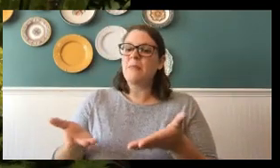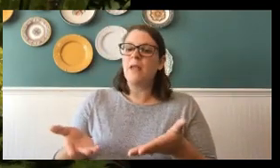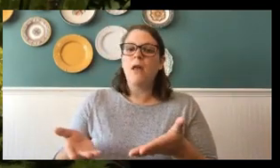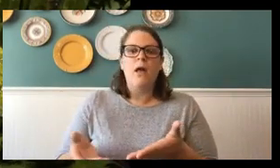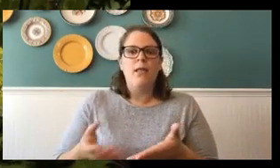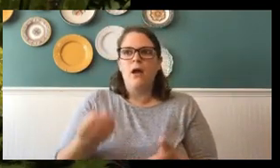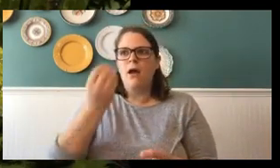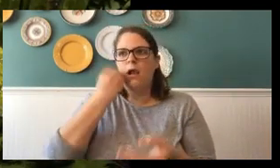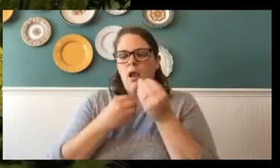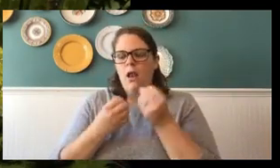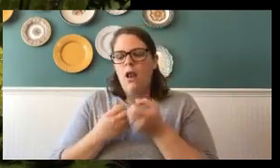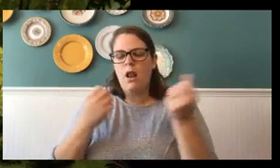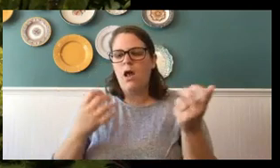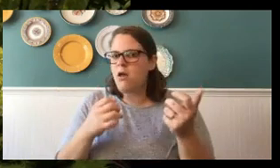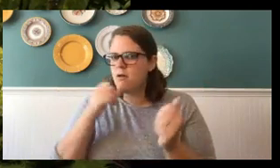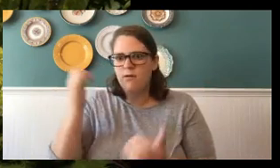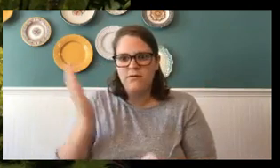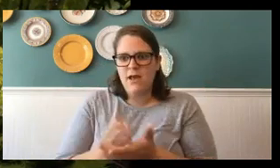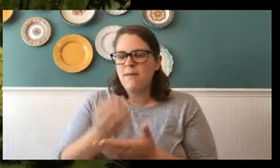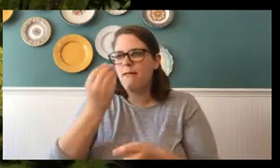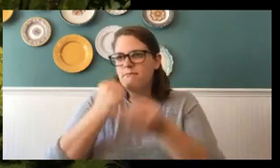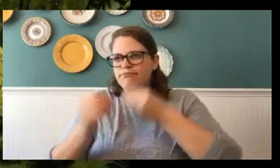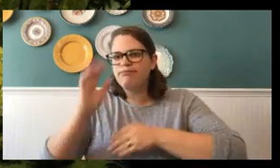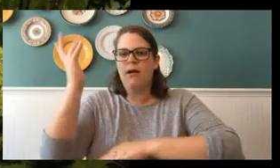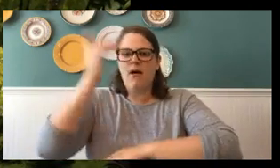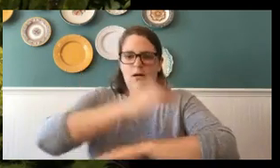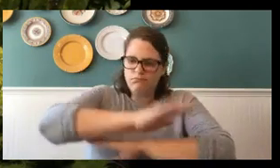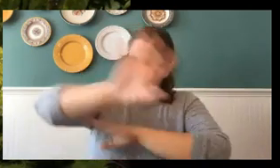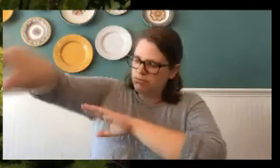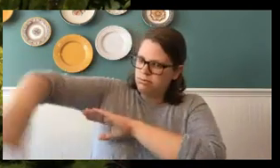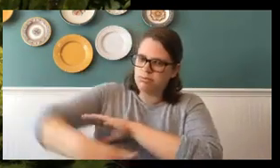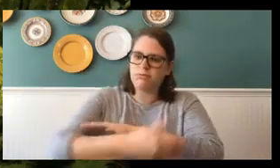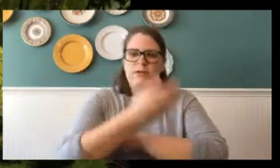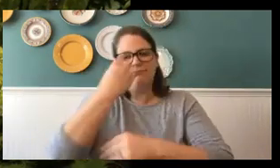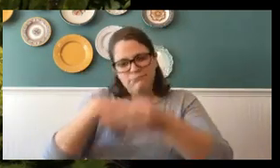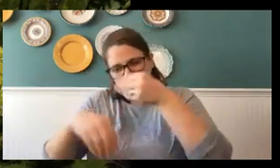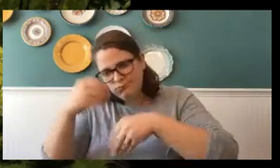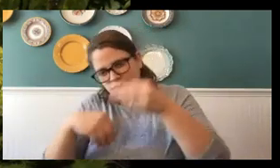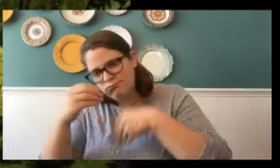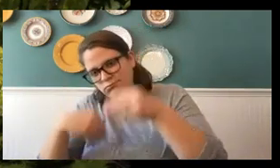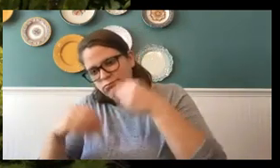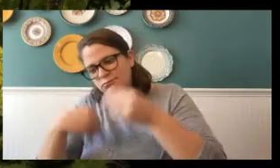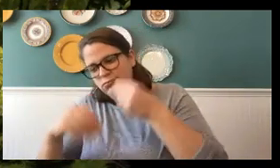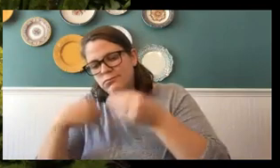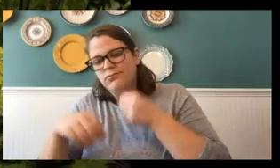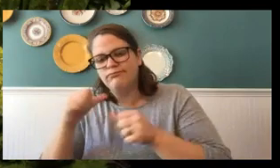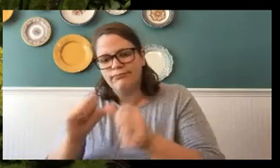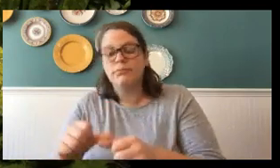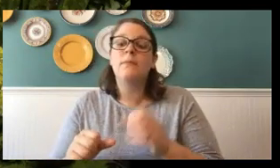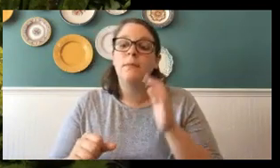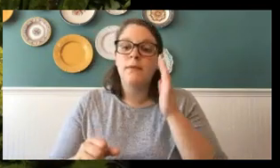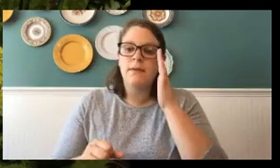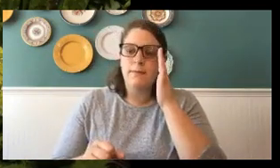They eat morning, noon, and nights. Even through the night, they can eat. However, a caterpillar will